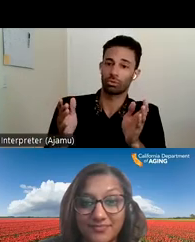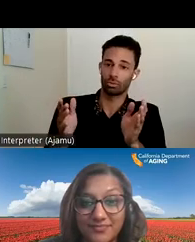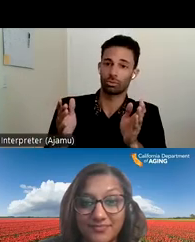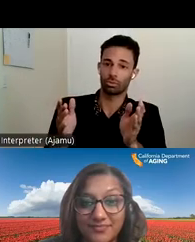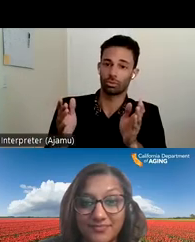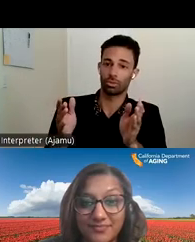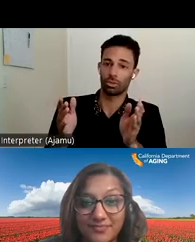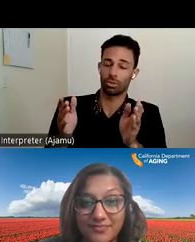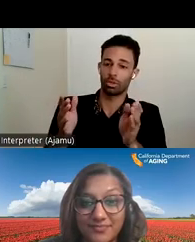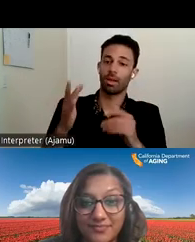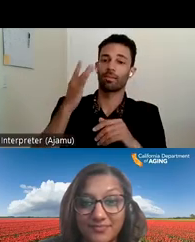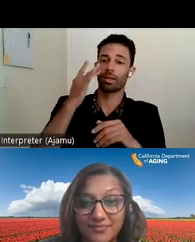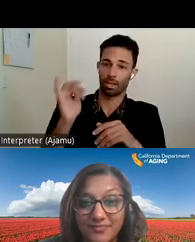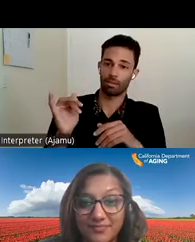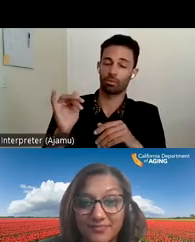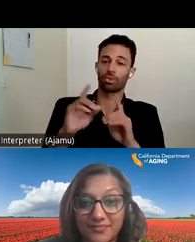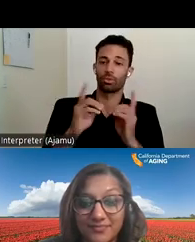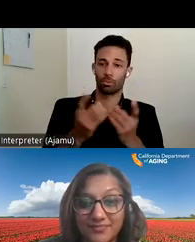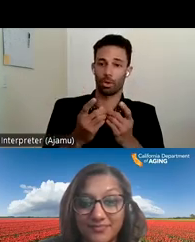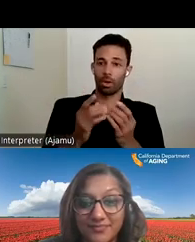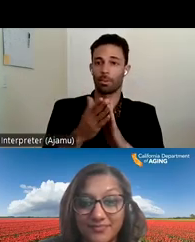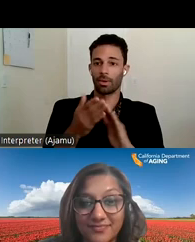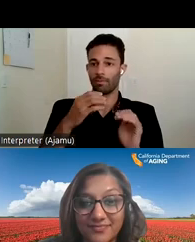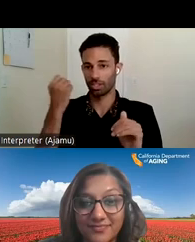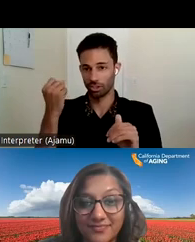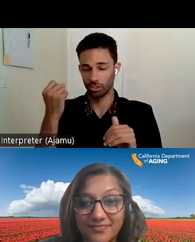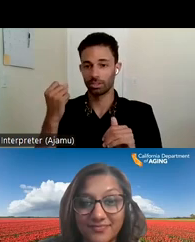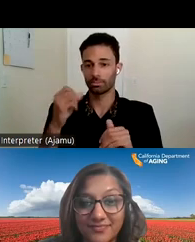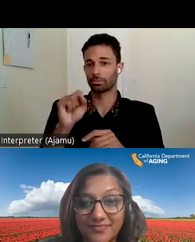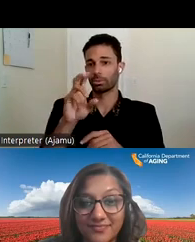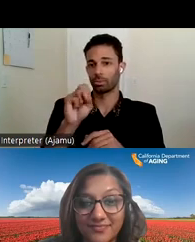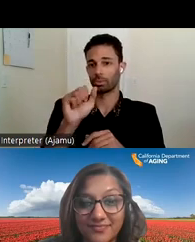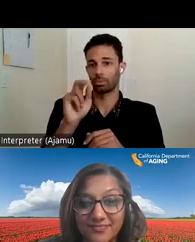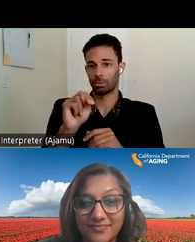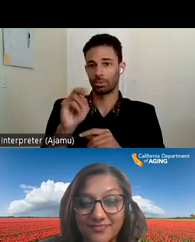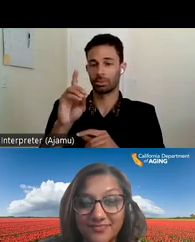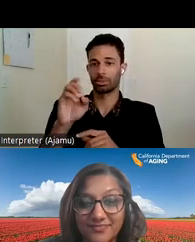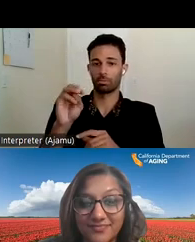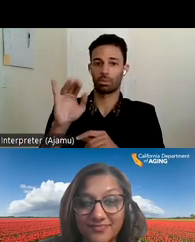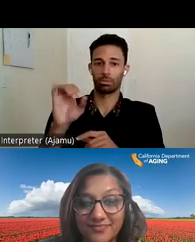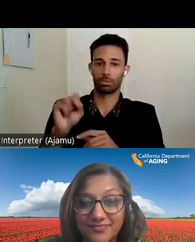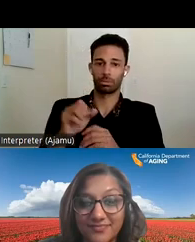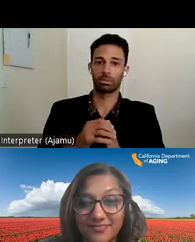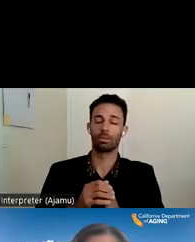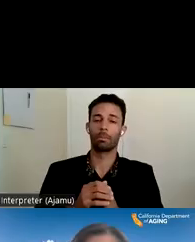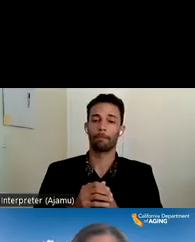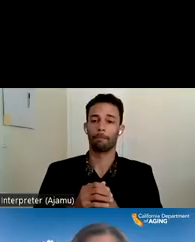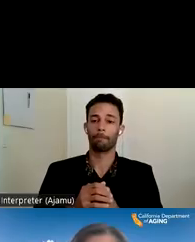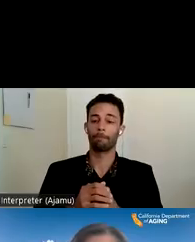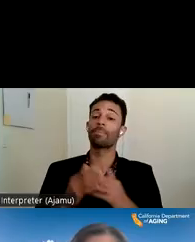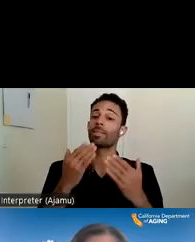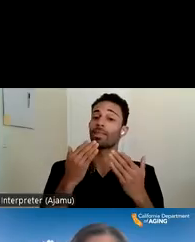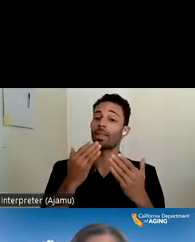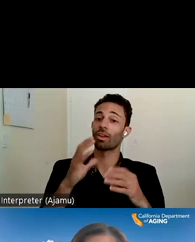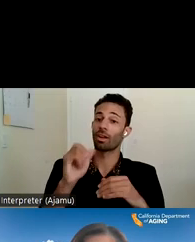the california department of aging uh susan demoris thank you carol and